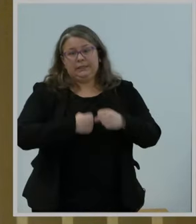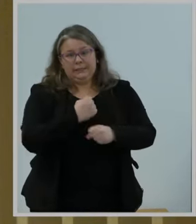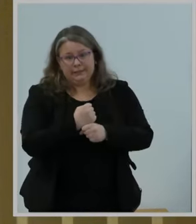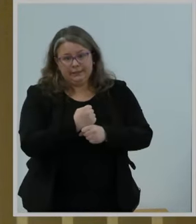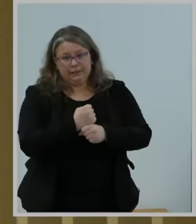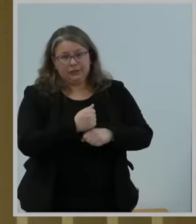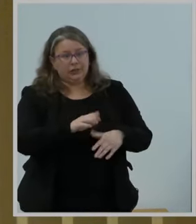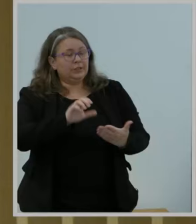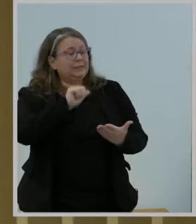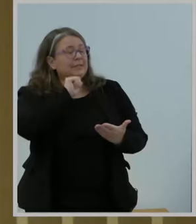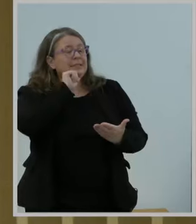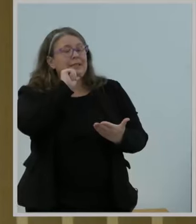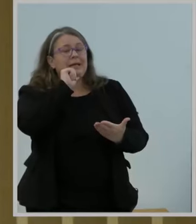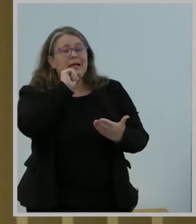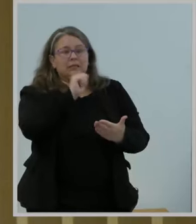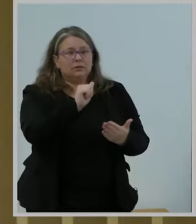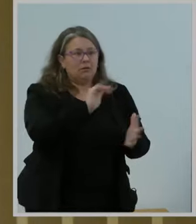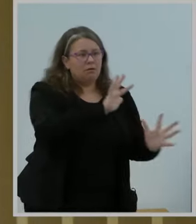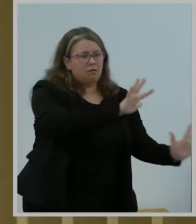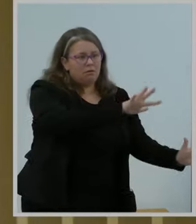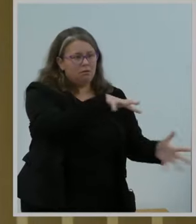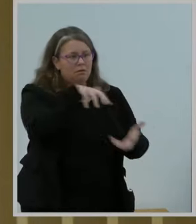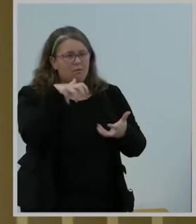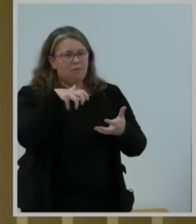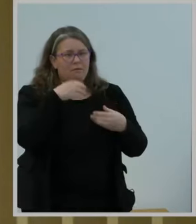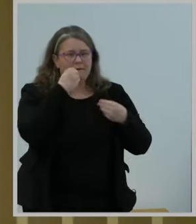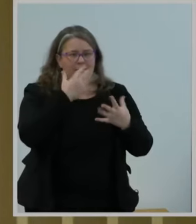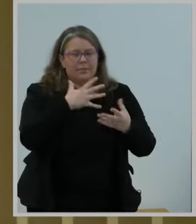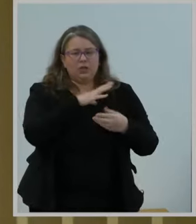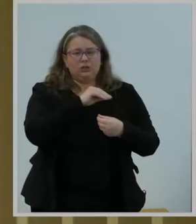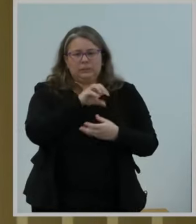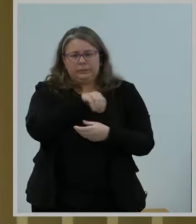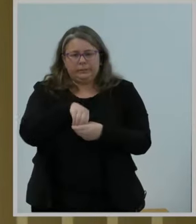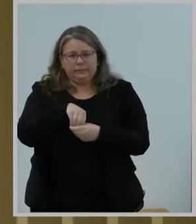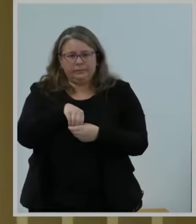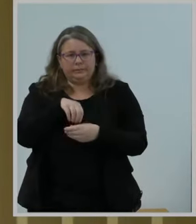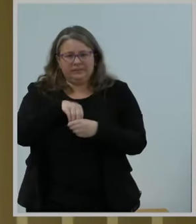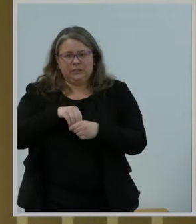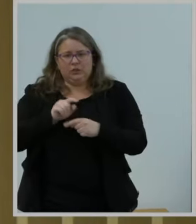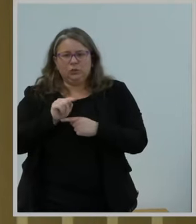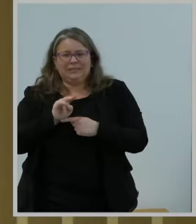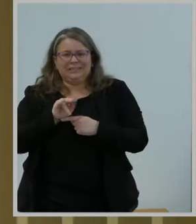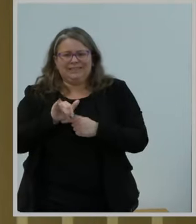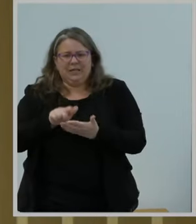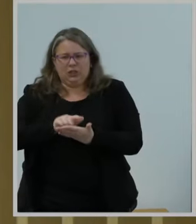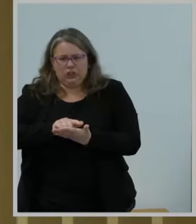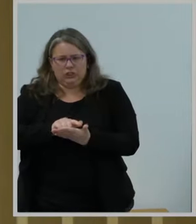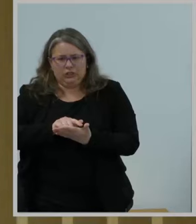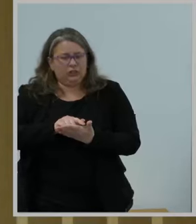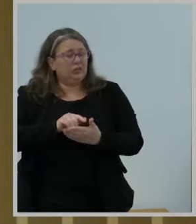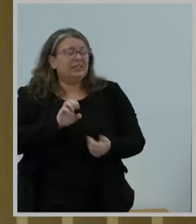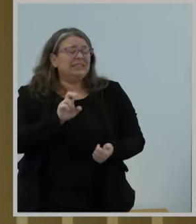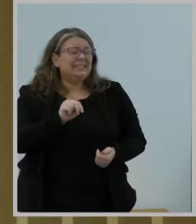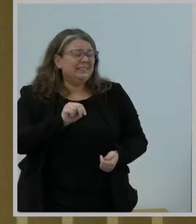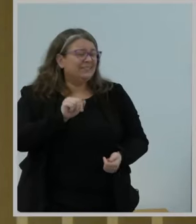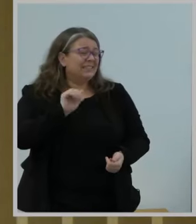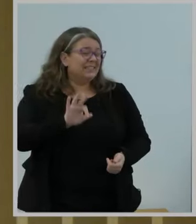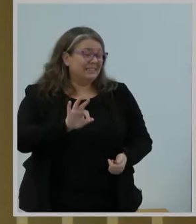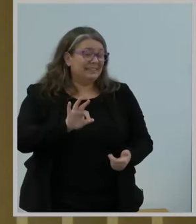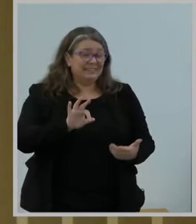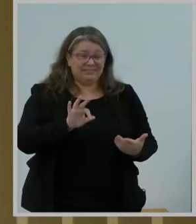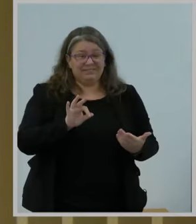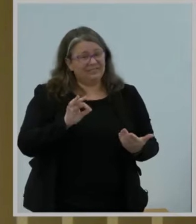statutory molehill, even if it were somehow. Shoehorning broadband into a definition of an